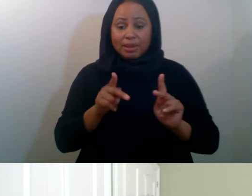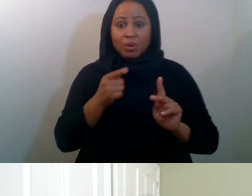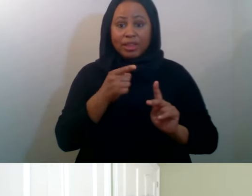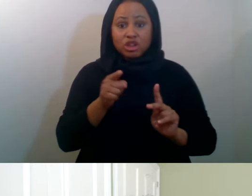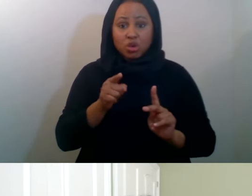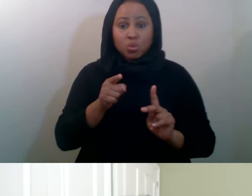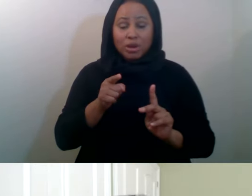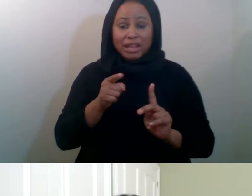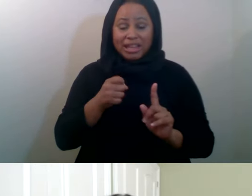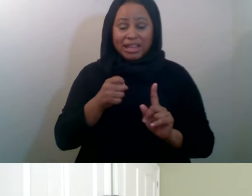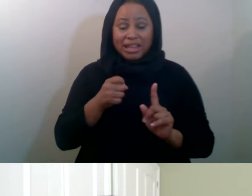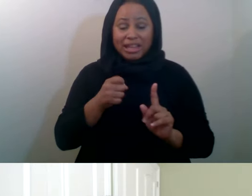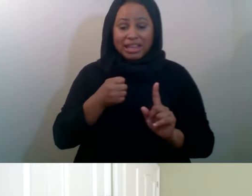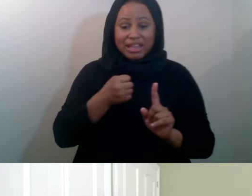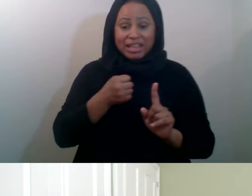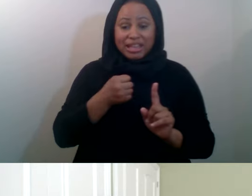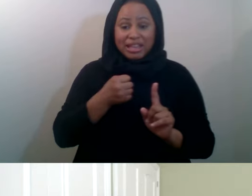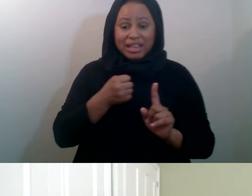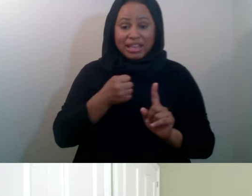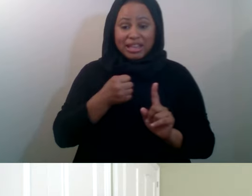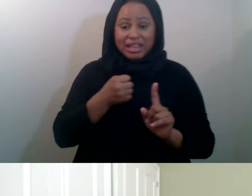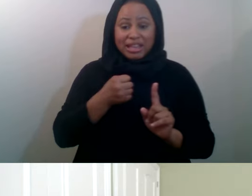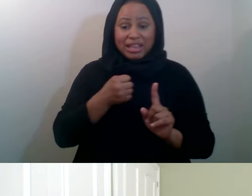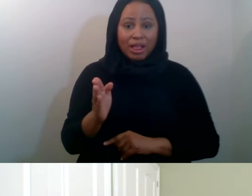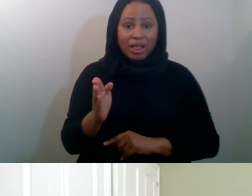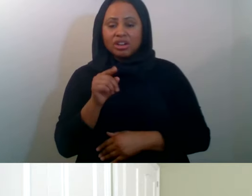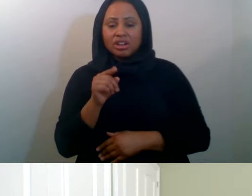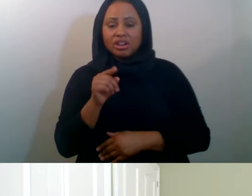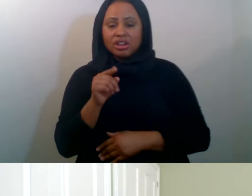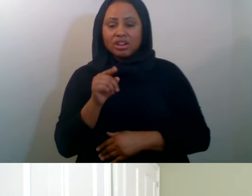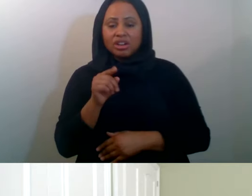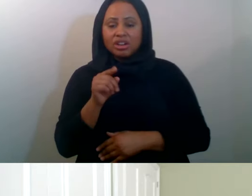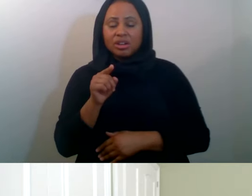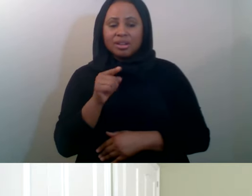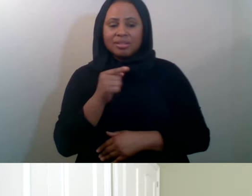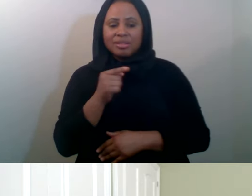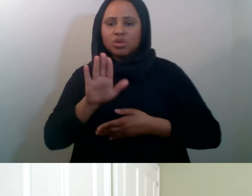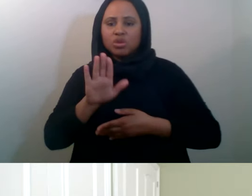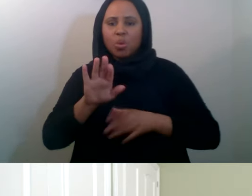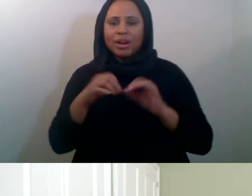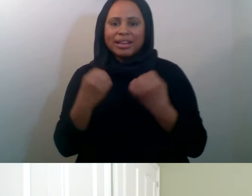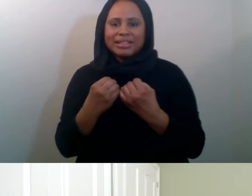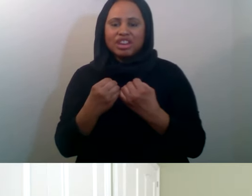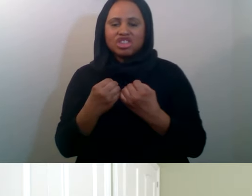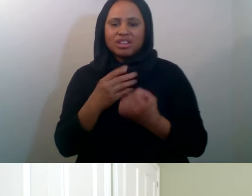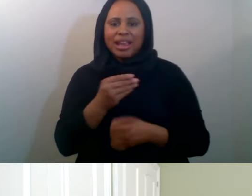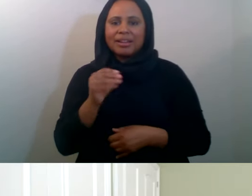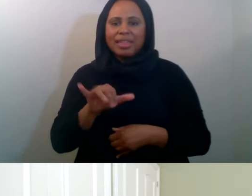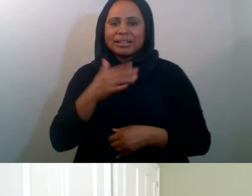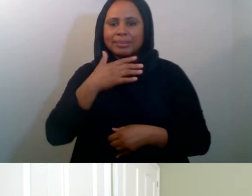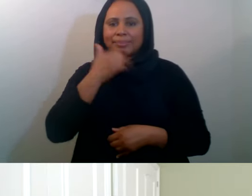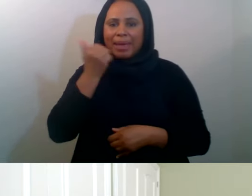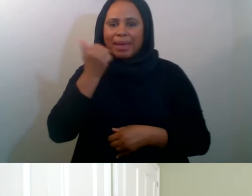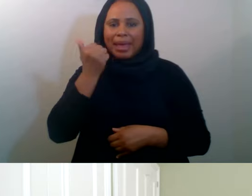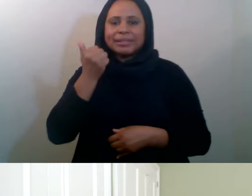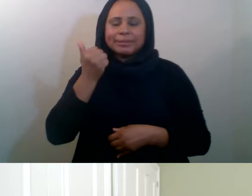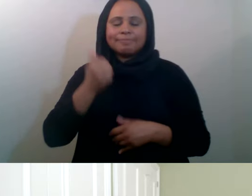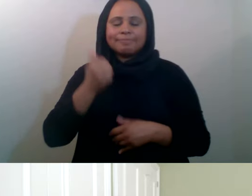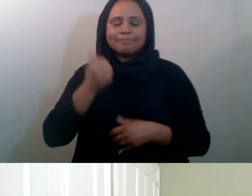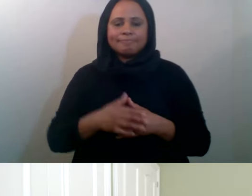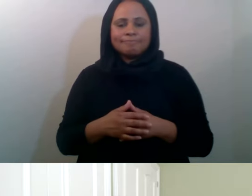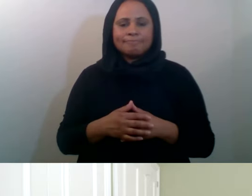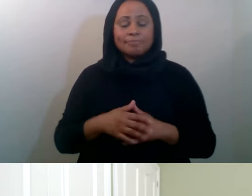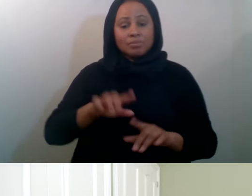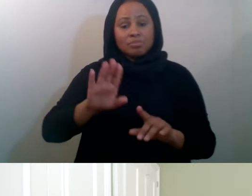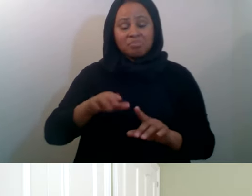will come back and, and you will be rewarded. And that is the best thing that can come out of this. Yeah. know, along those lines, I have